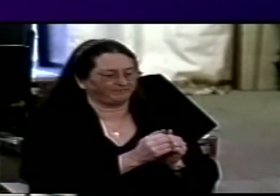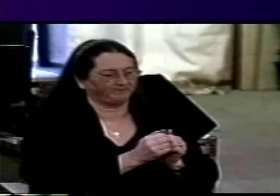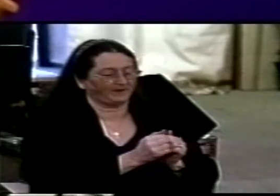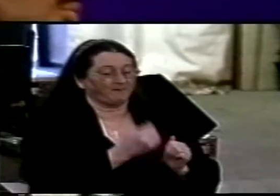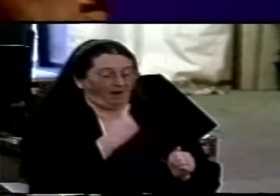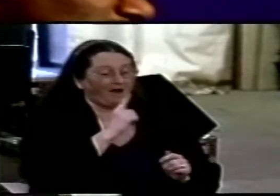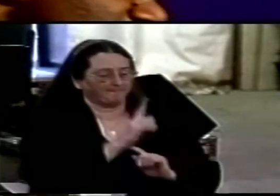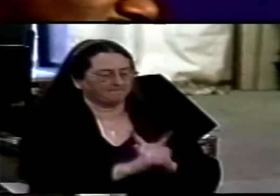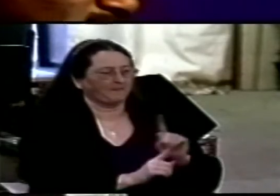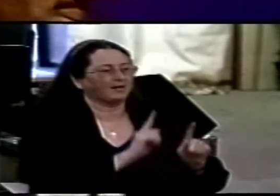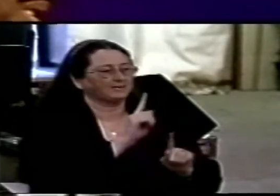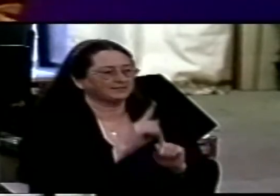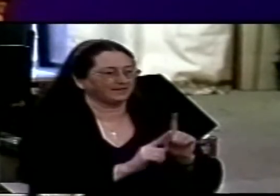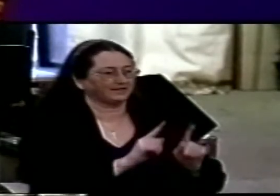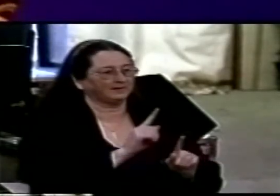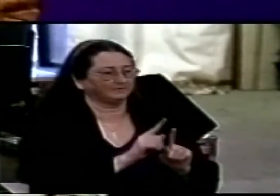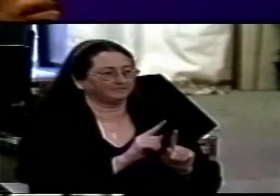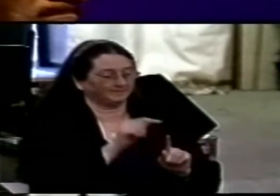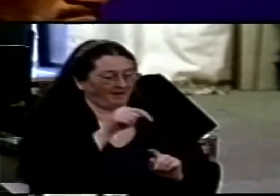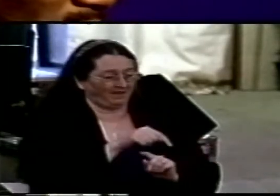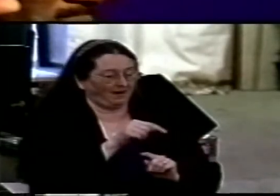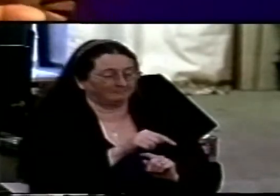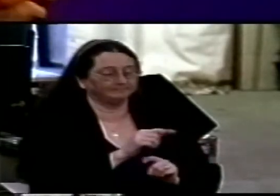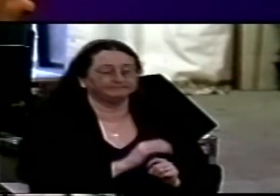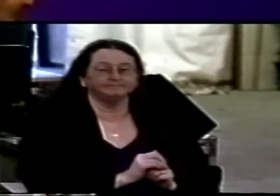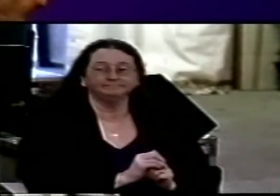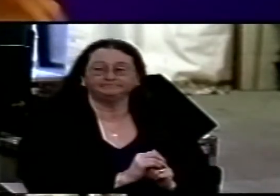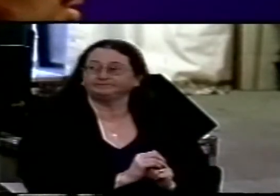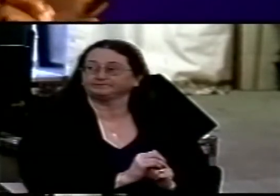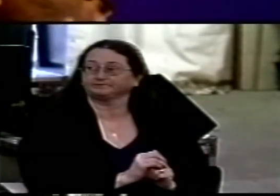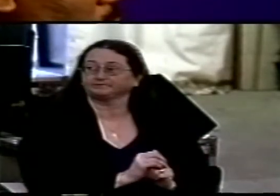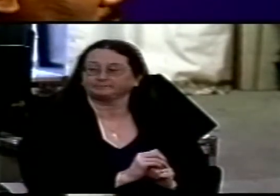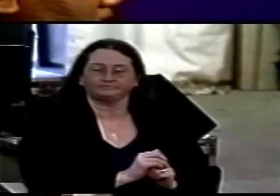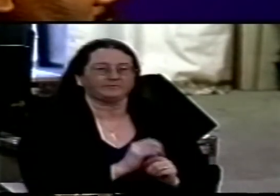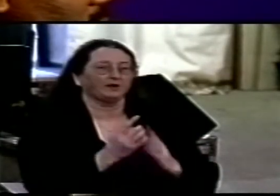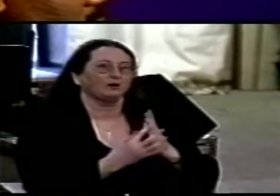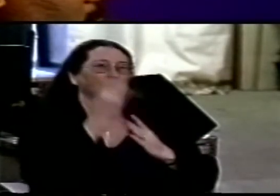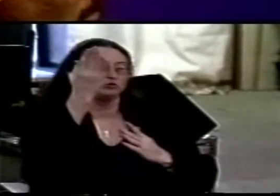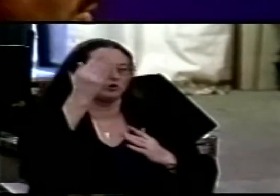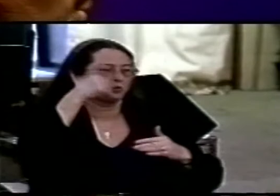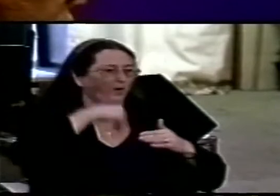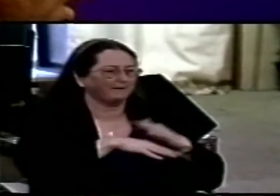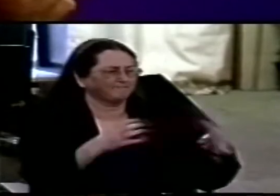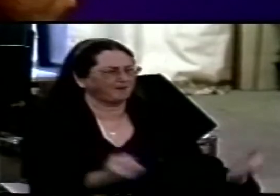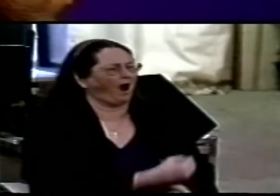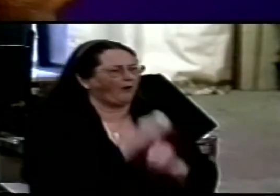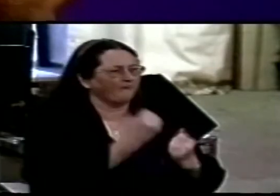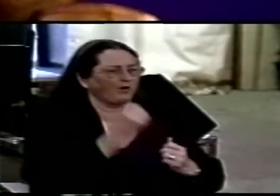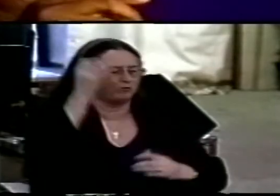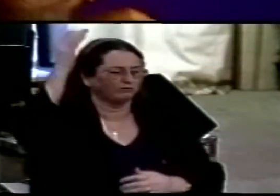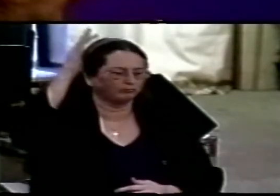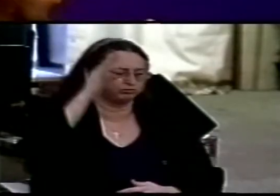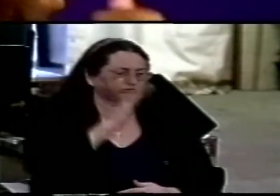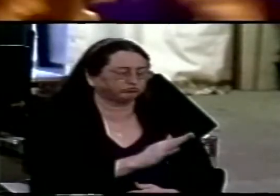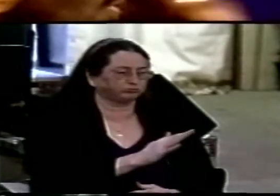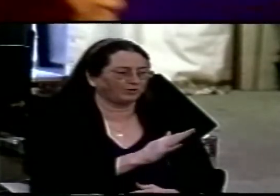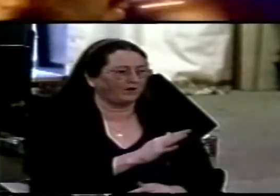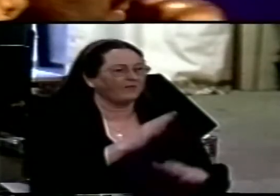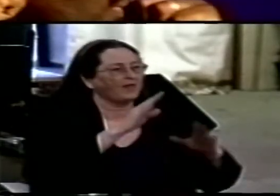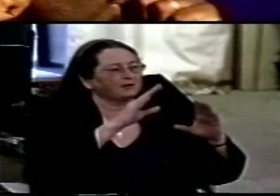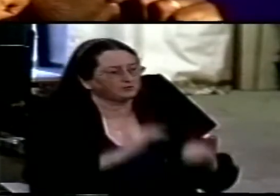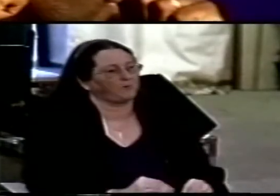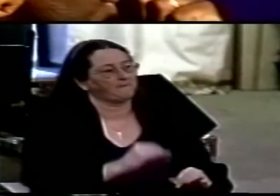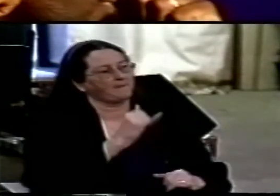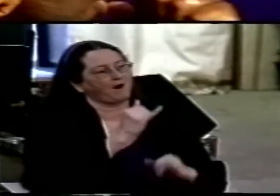time even with outside of this phenomenon or description God showed up in such a powerful way that they put behind